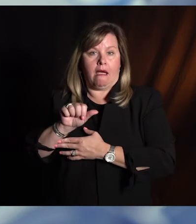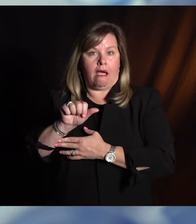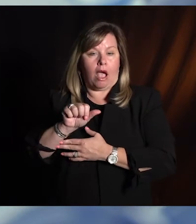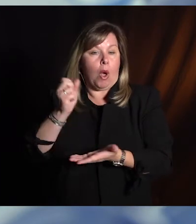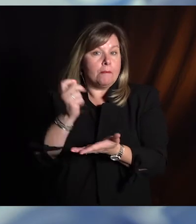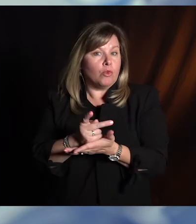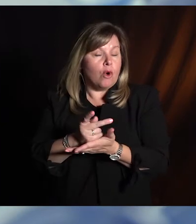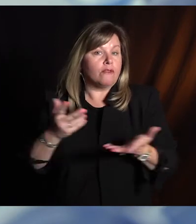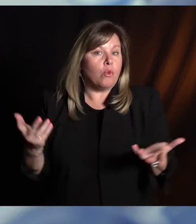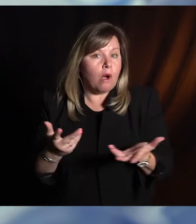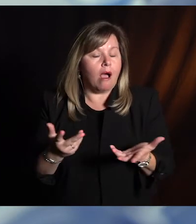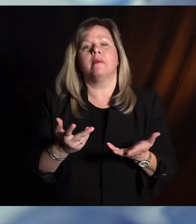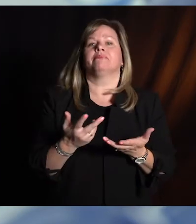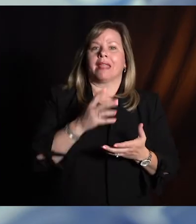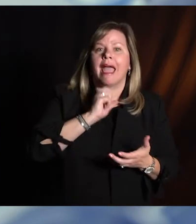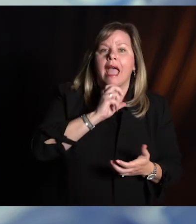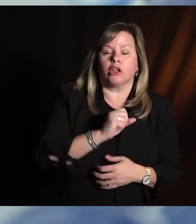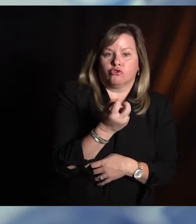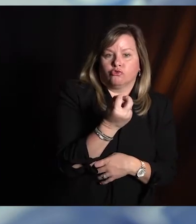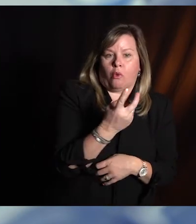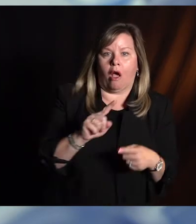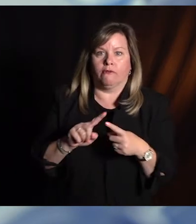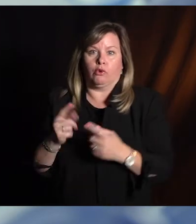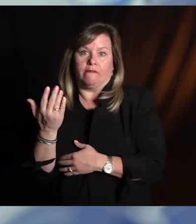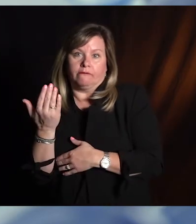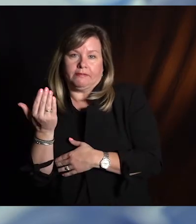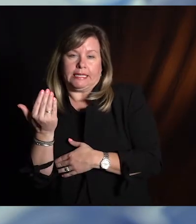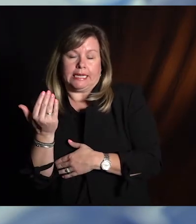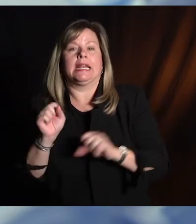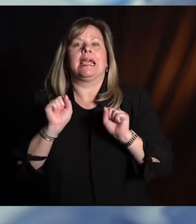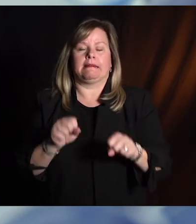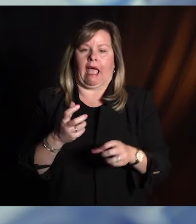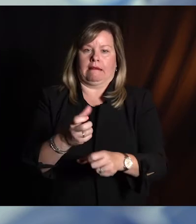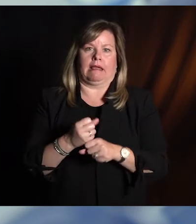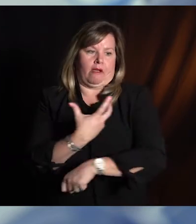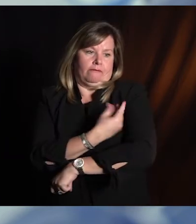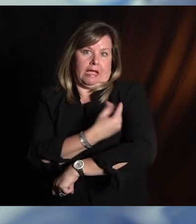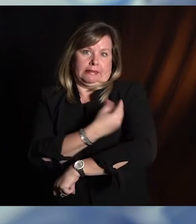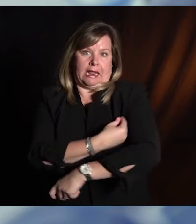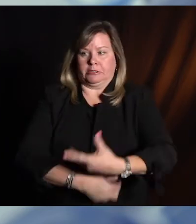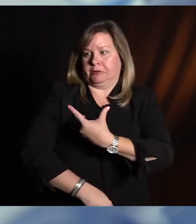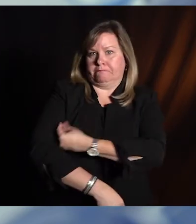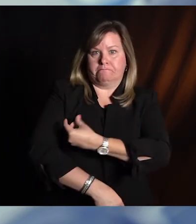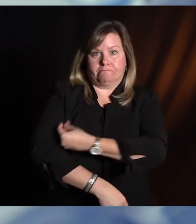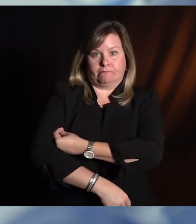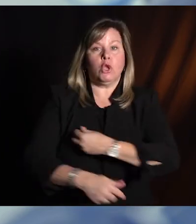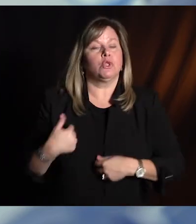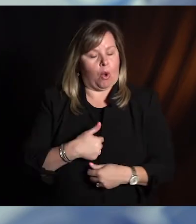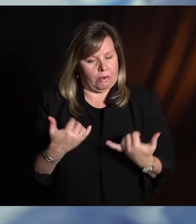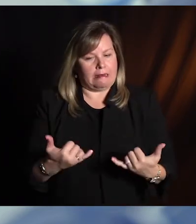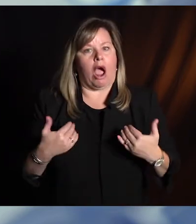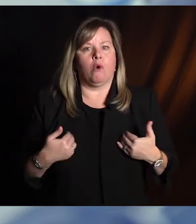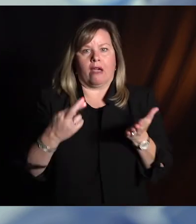olds. And the CDC has recently put out the recommendations for vaccination for 12 to 15 year olds. So